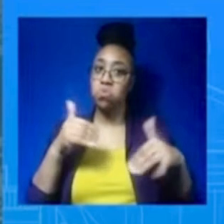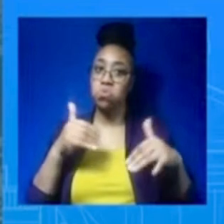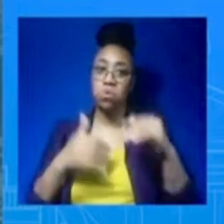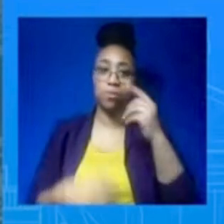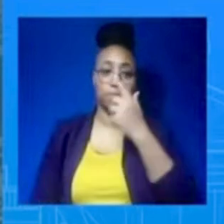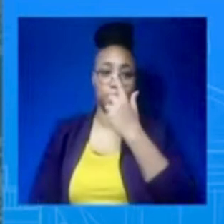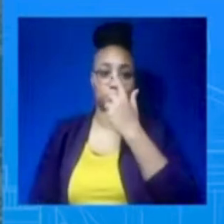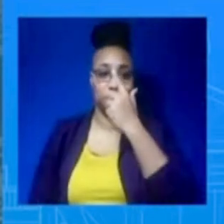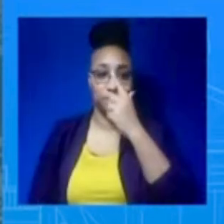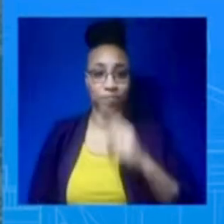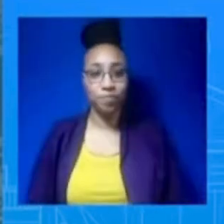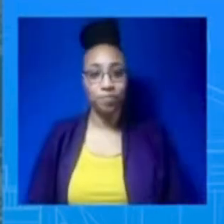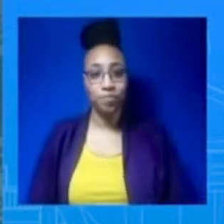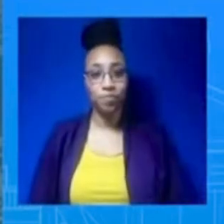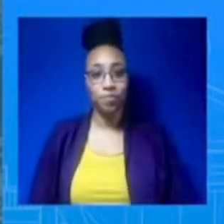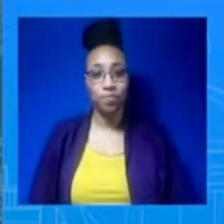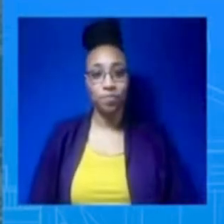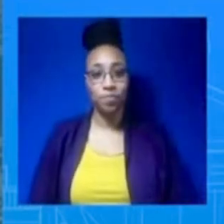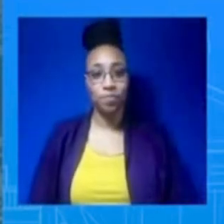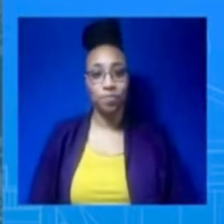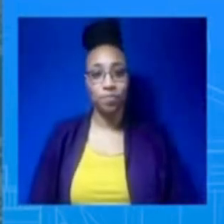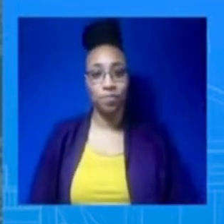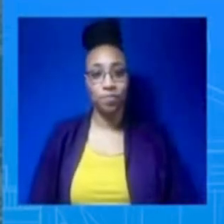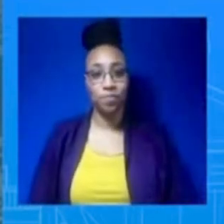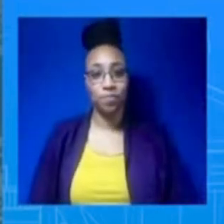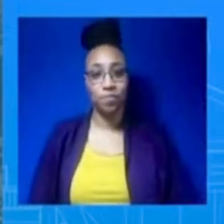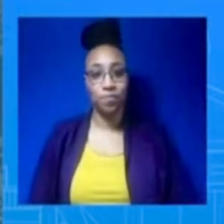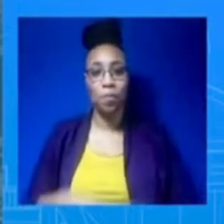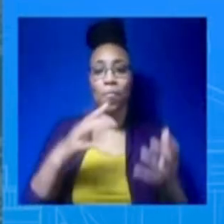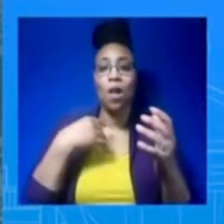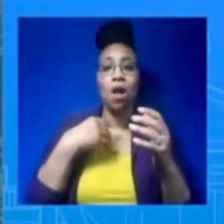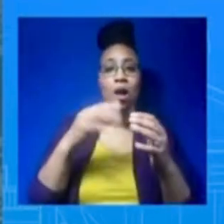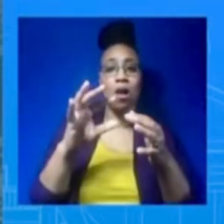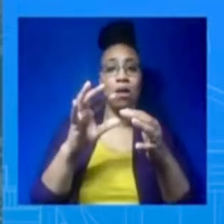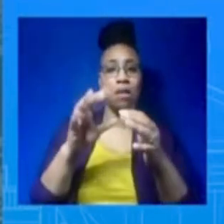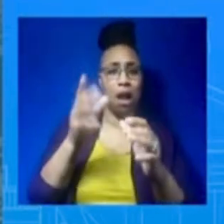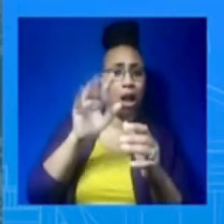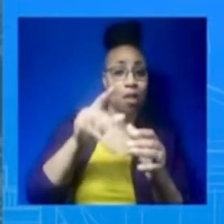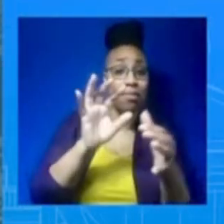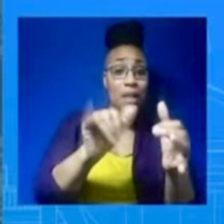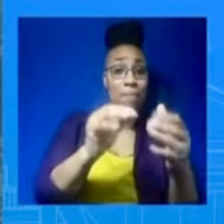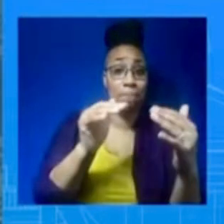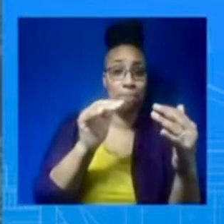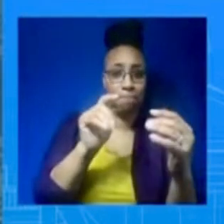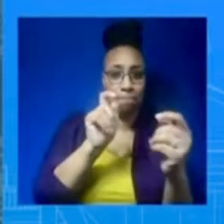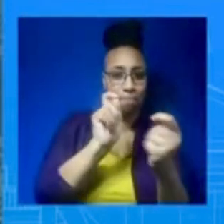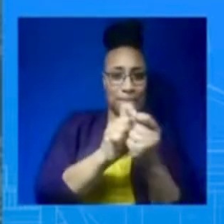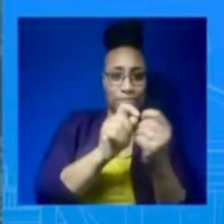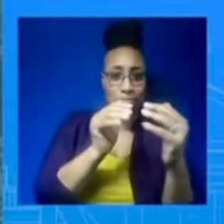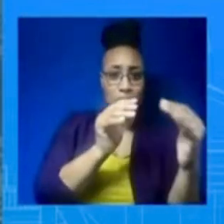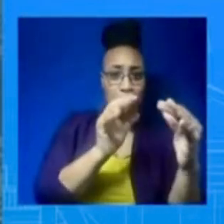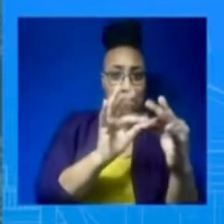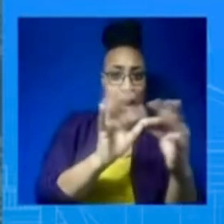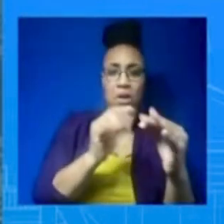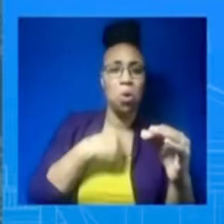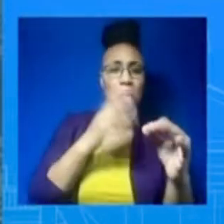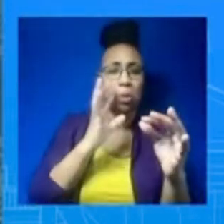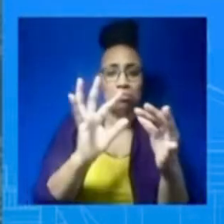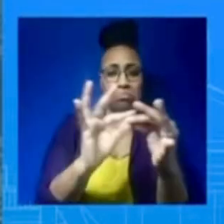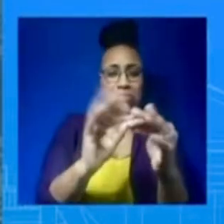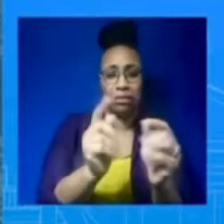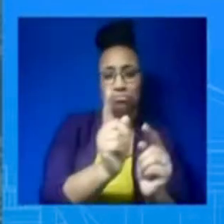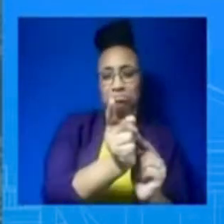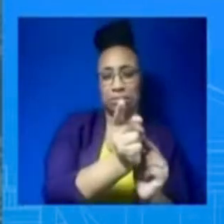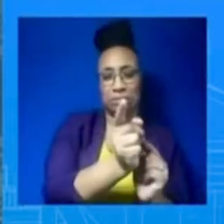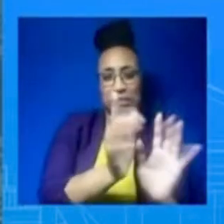So we're going to try to do what we can to use this time to get Mr. Zelensky as much as possible as